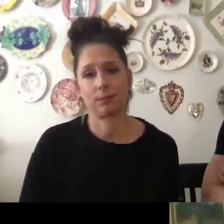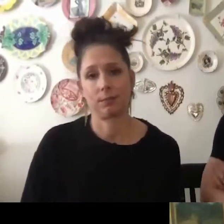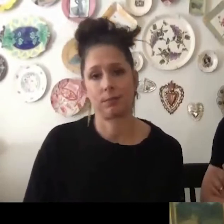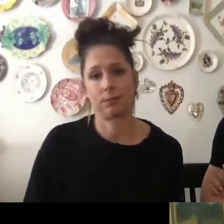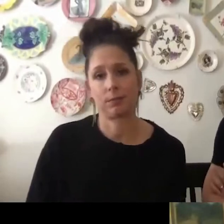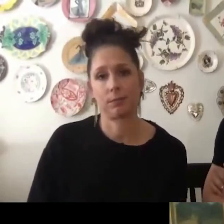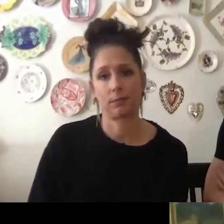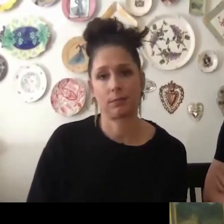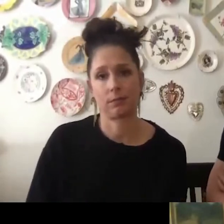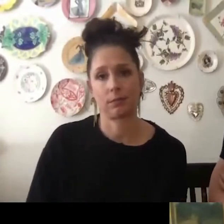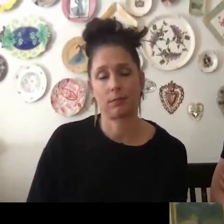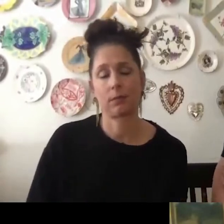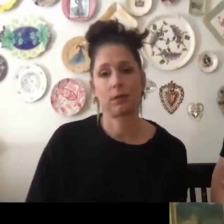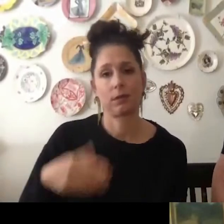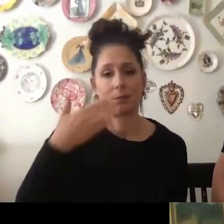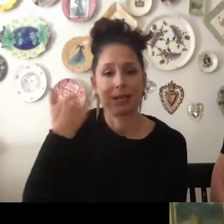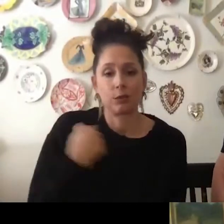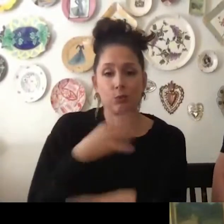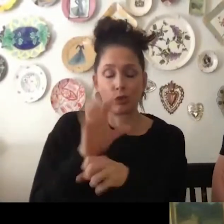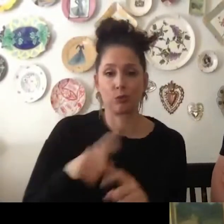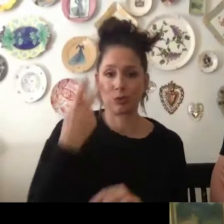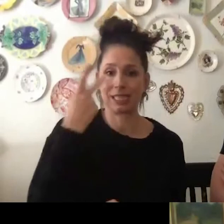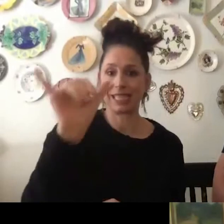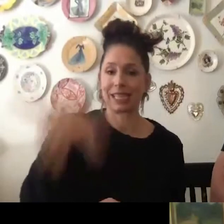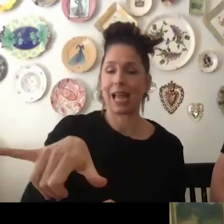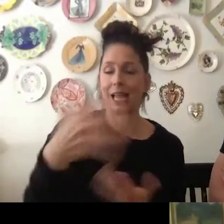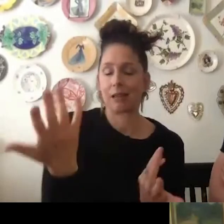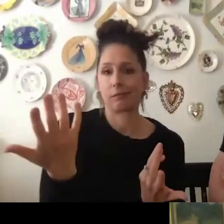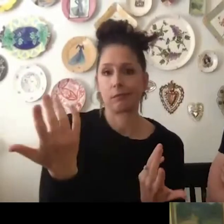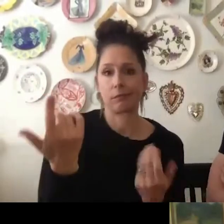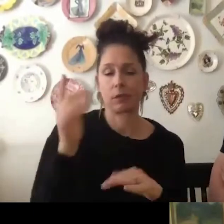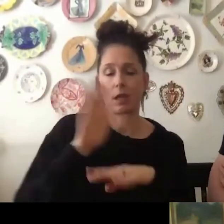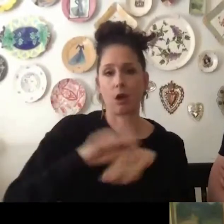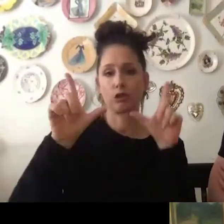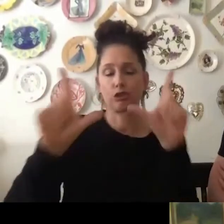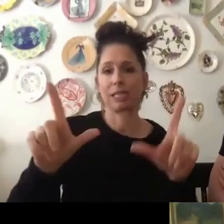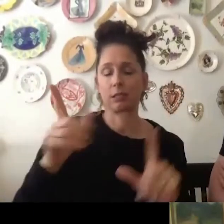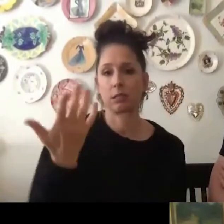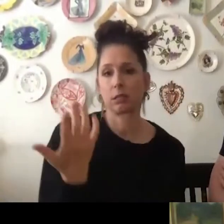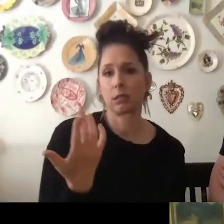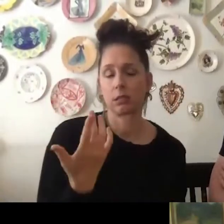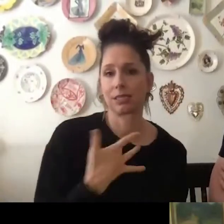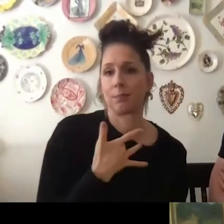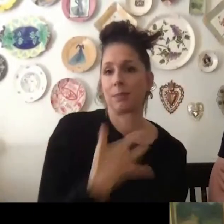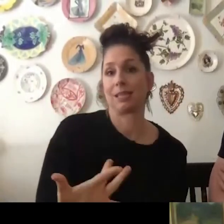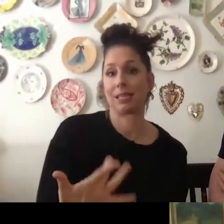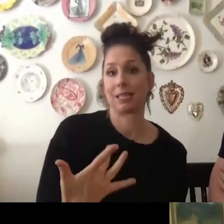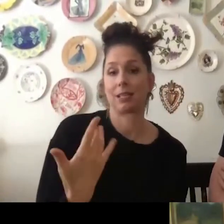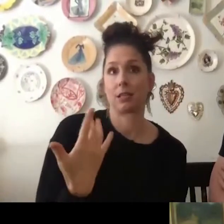gay best friend. Because we were used to seeing that on the screen.